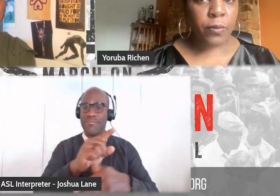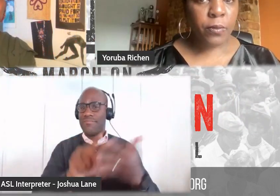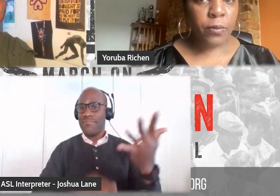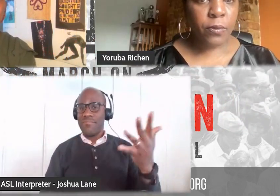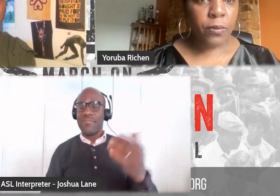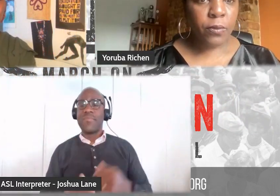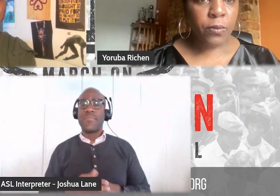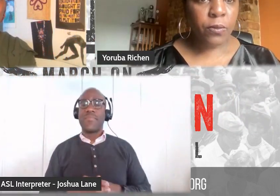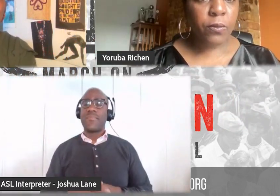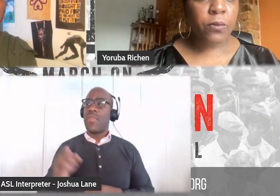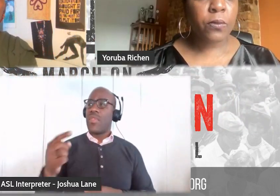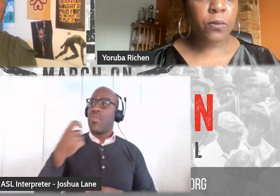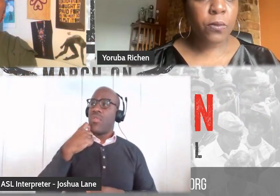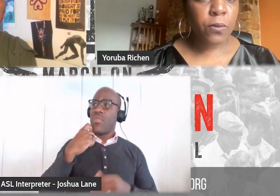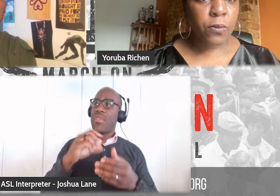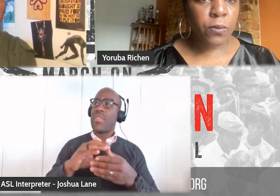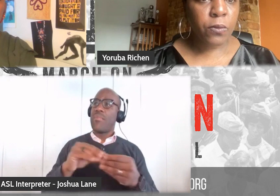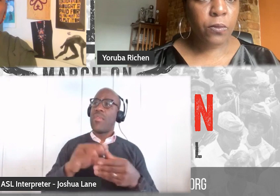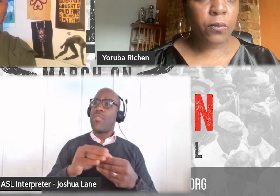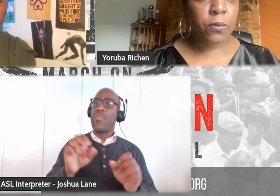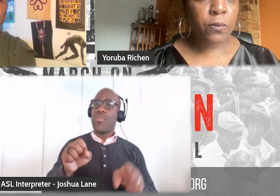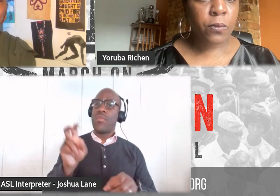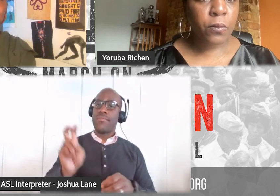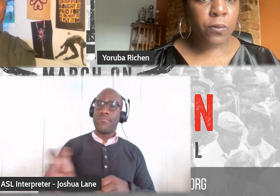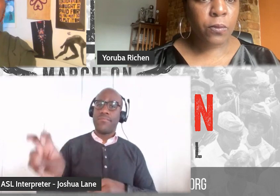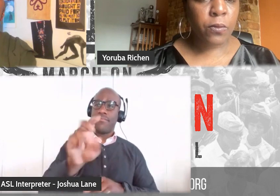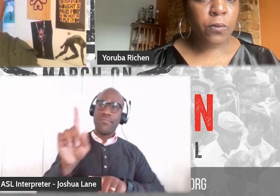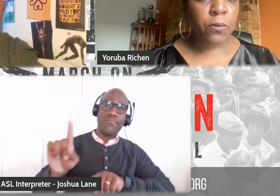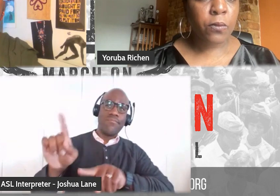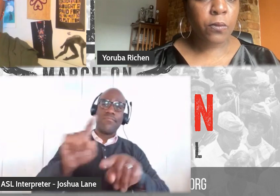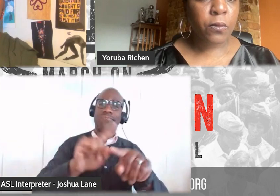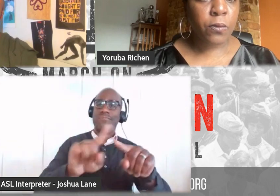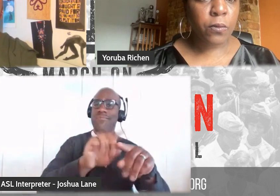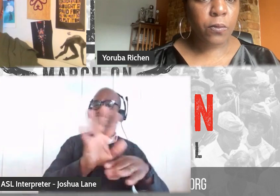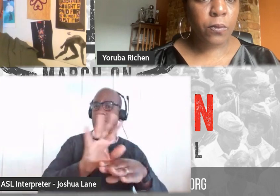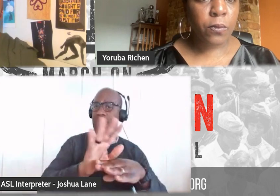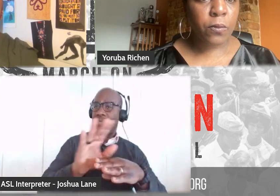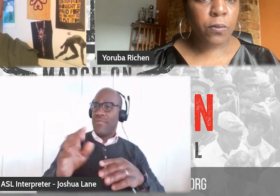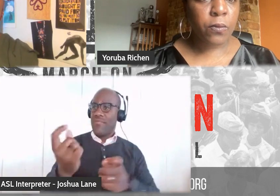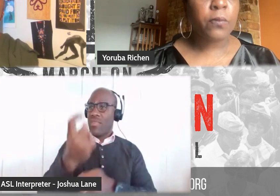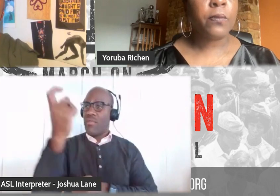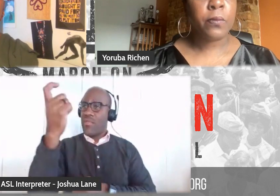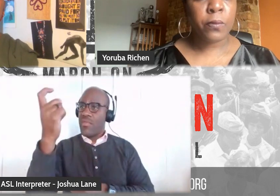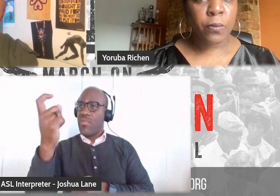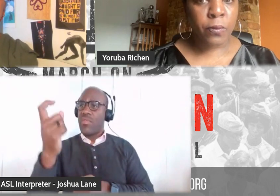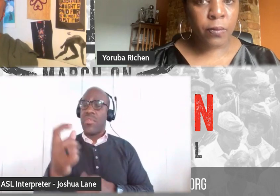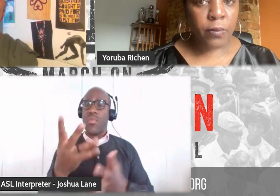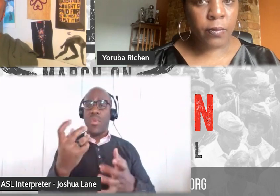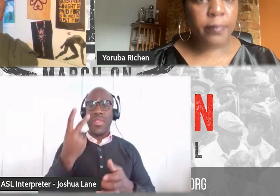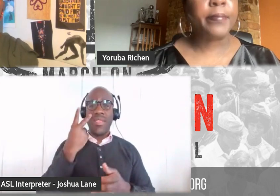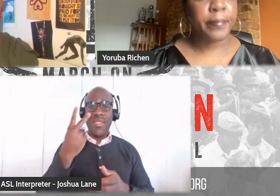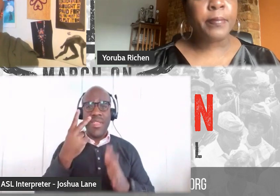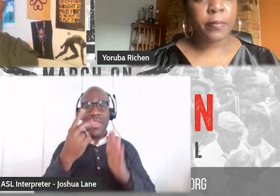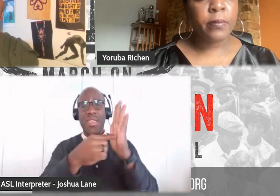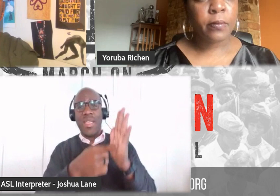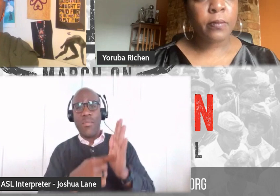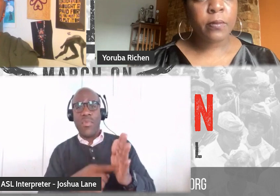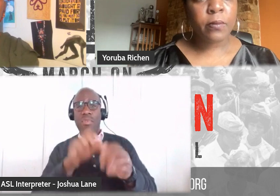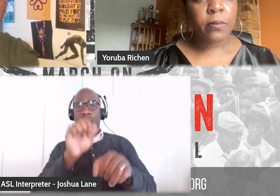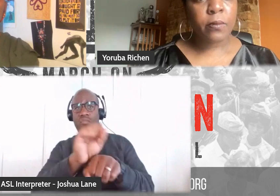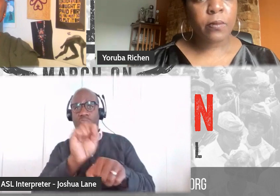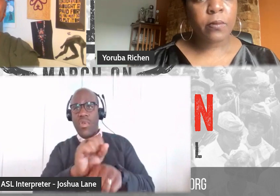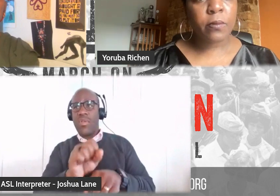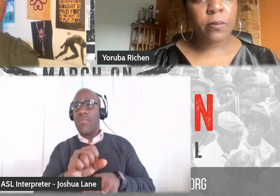attending film festivals. Are you, you were talking about that in terms of places to see examples of work and the network. So